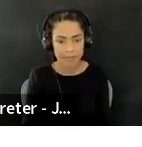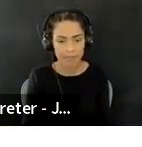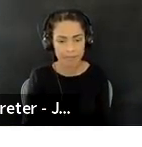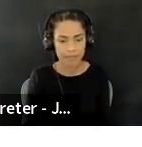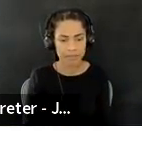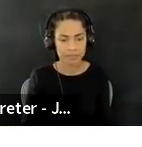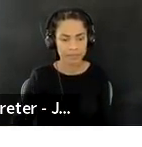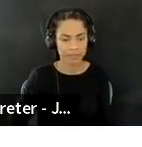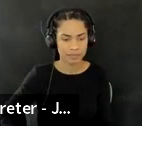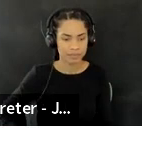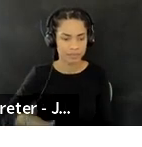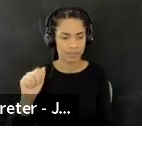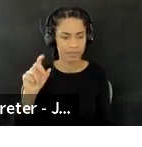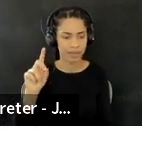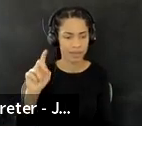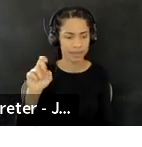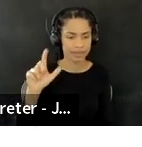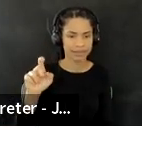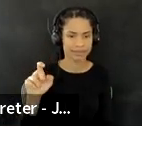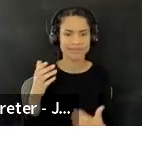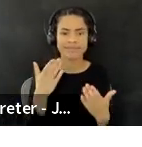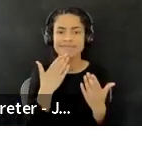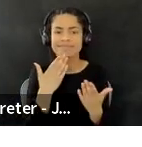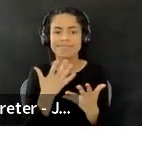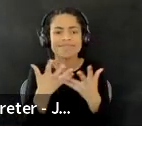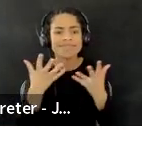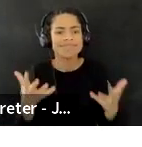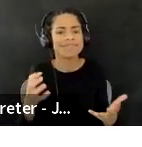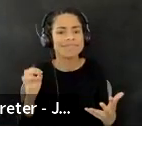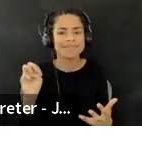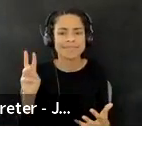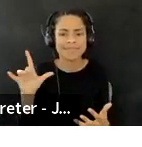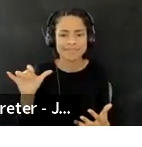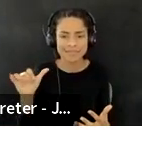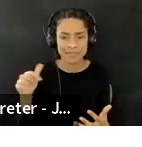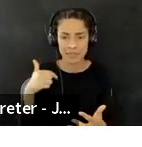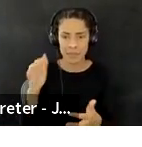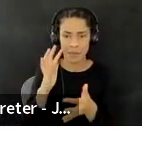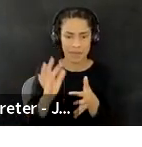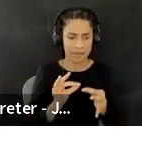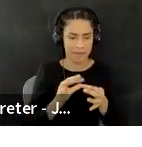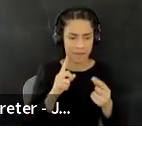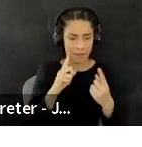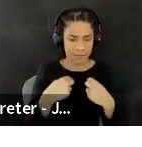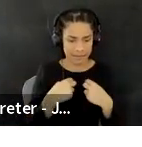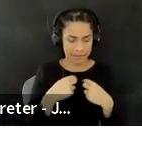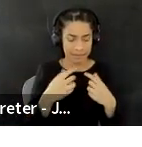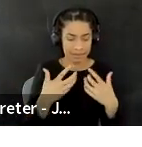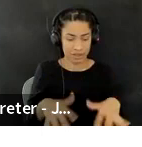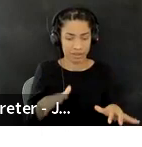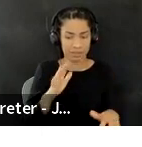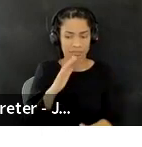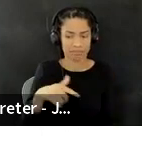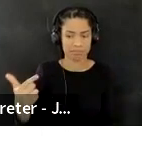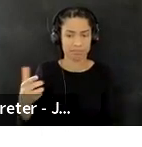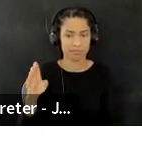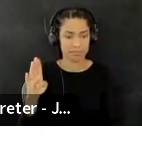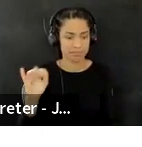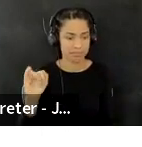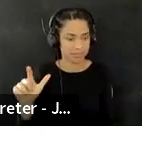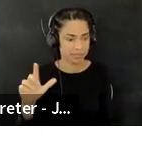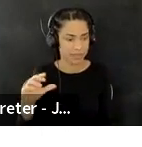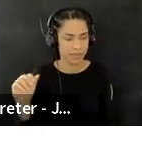Thanks so much, Emily. Um, I can speak for myself and, and Bill and Asia, you can chime in, but it was such an incredible